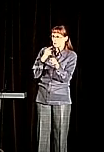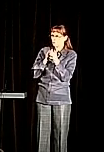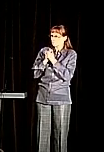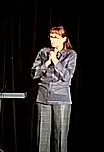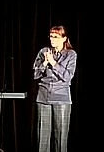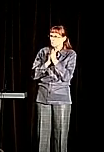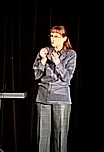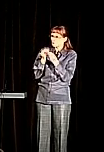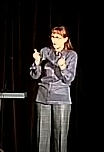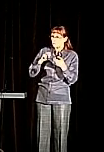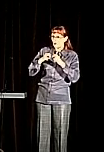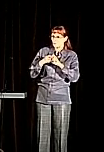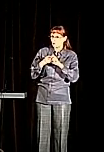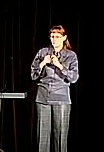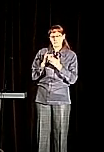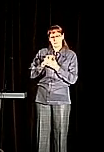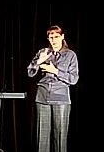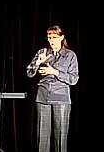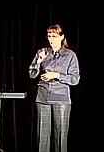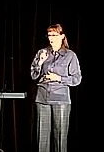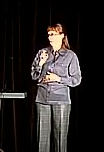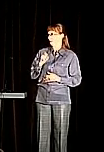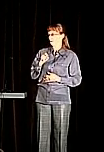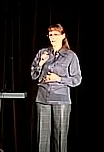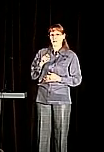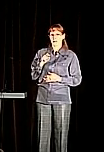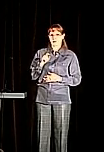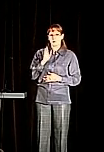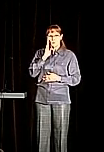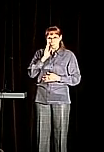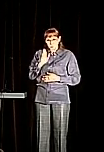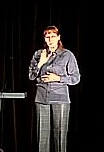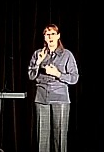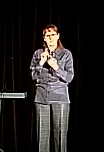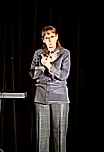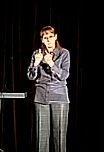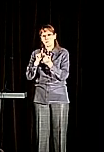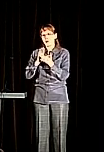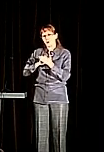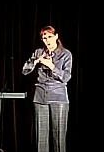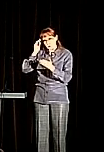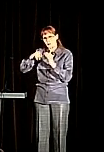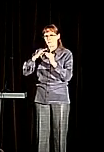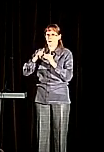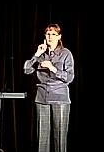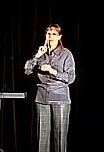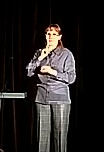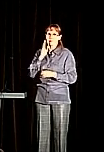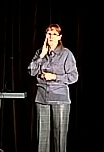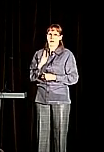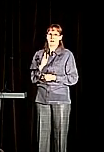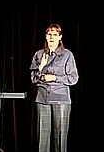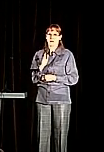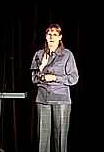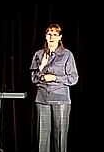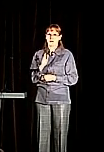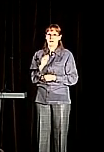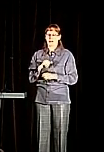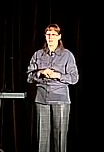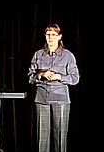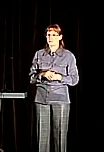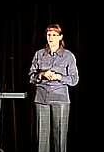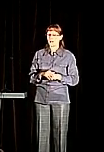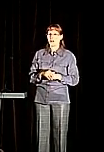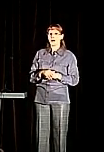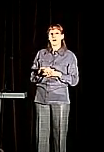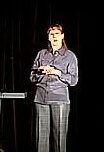You learn what you need. One of the things that makes diversity for deaf and hard of hearing a